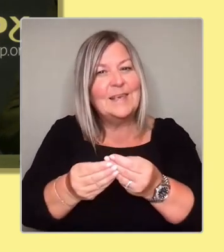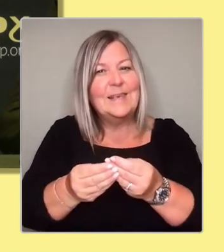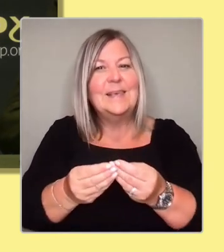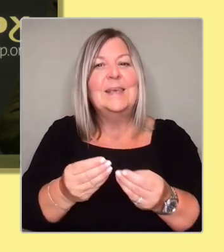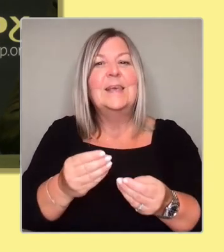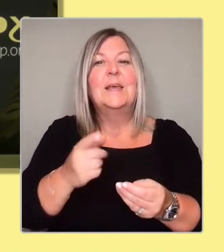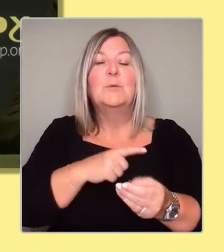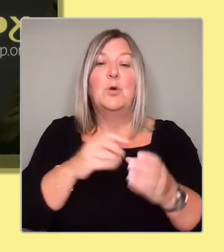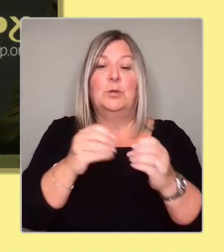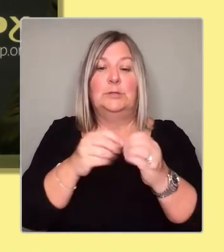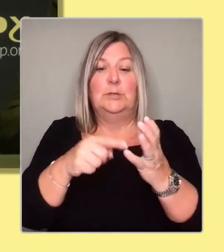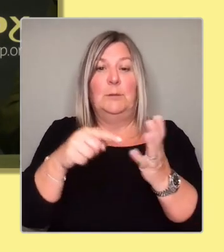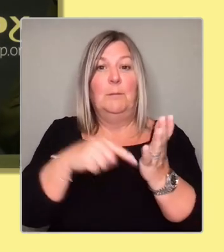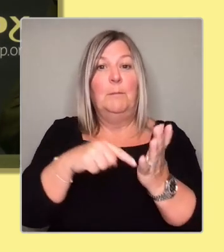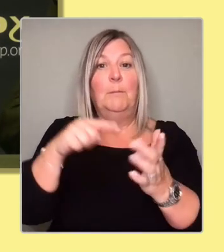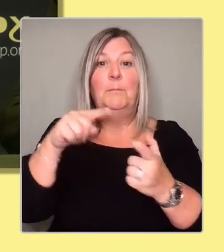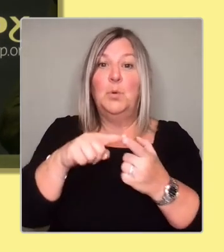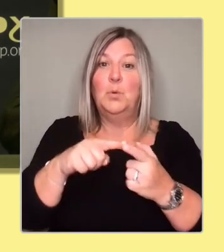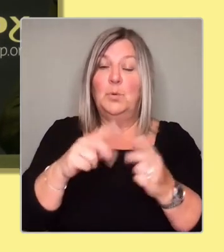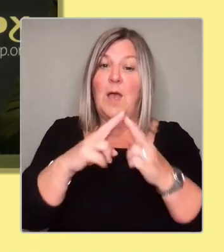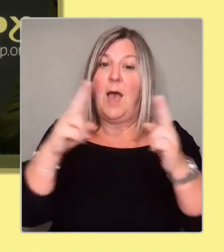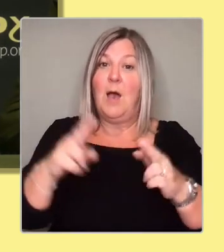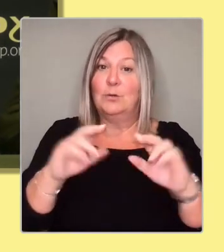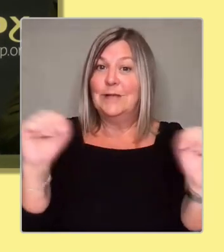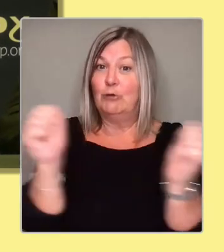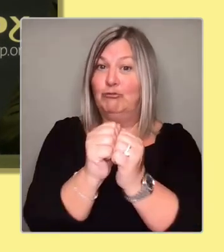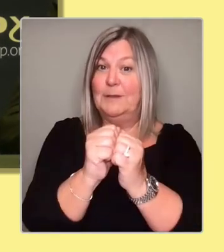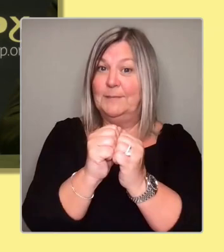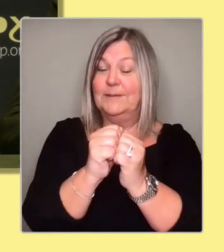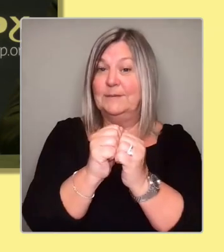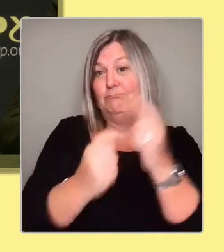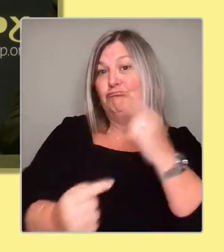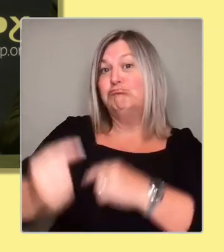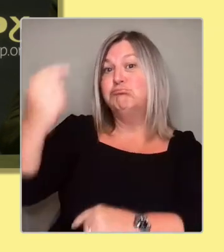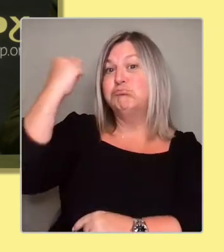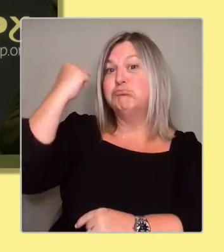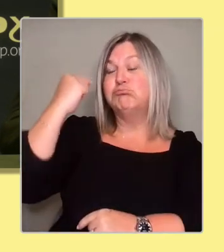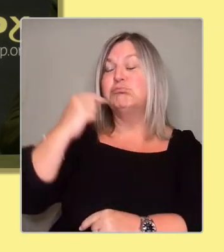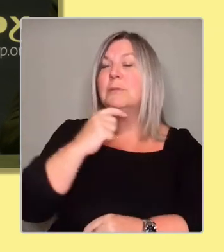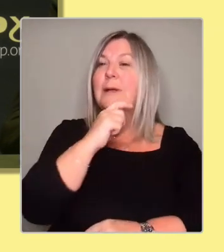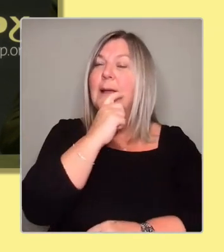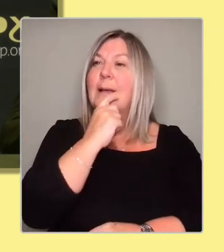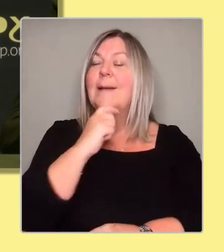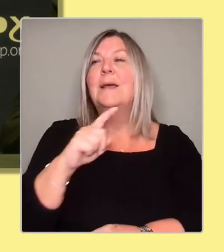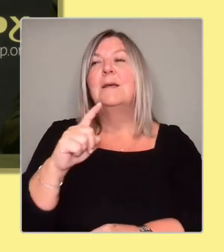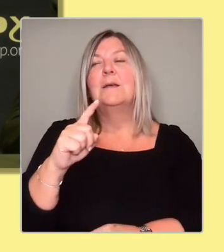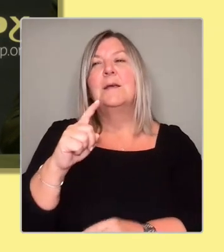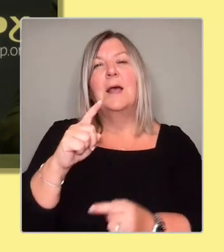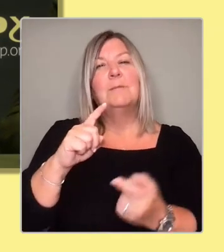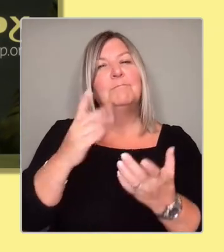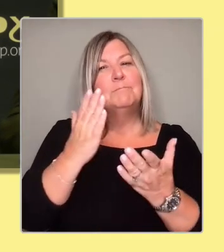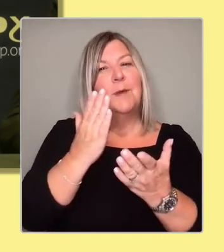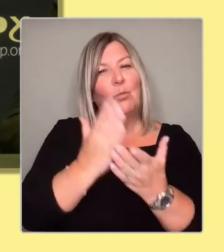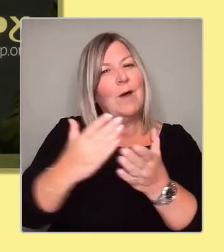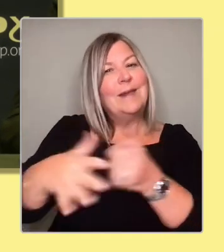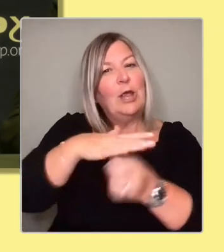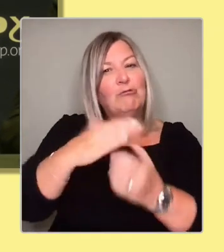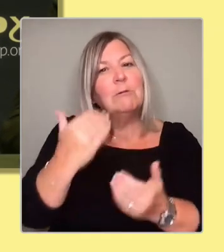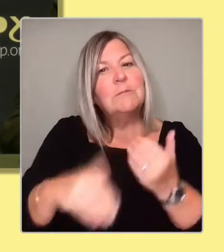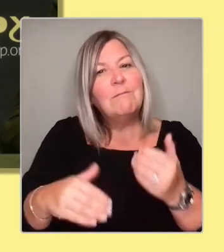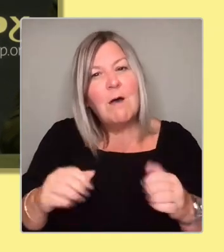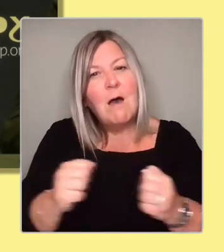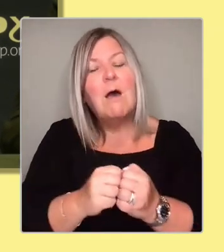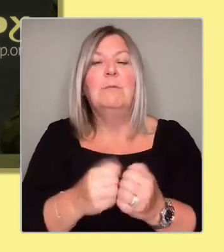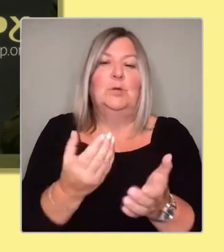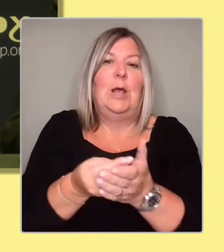was excluded was some of the work on the economy. So I think there would need to be a conversation. I'm willing to work with the Greens and the question